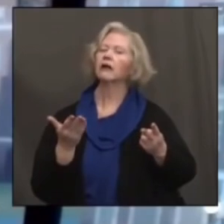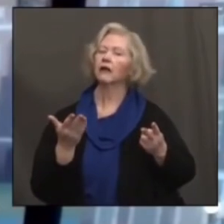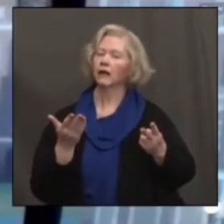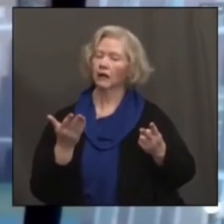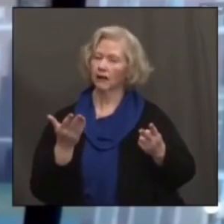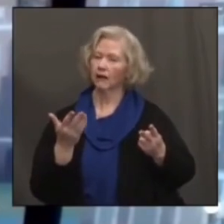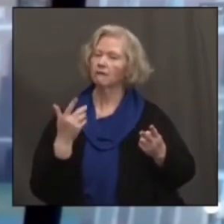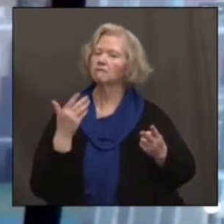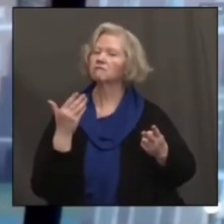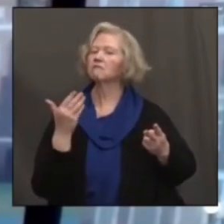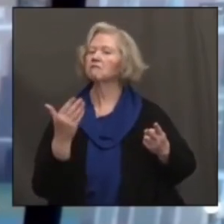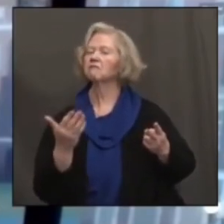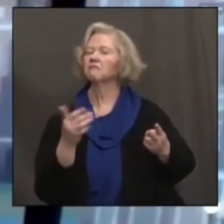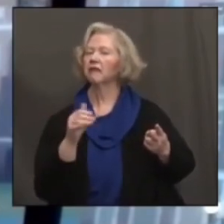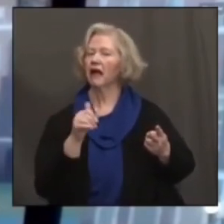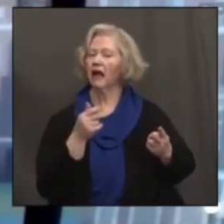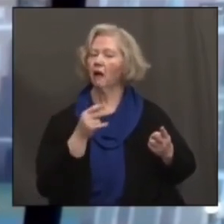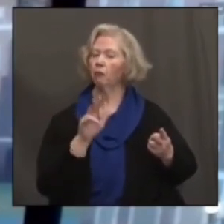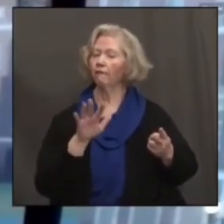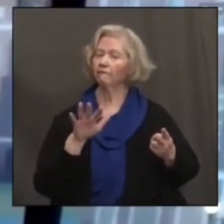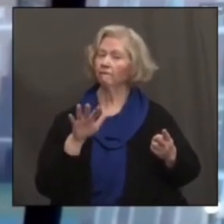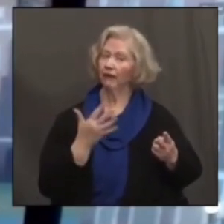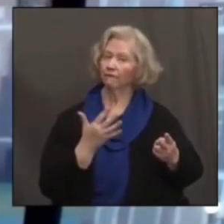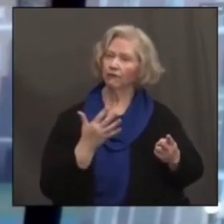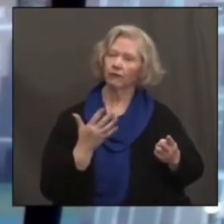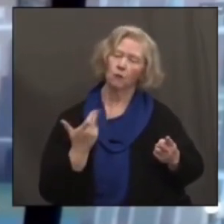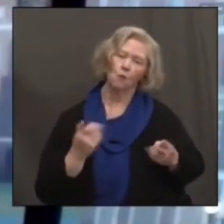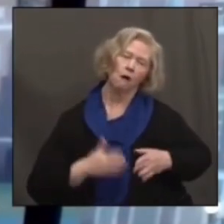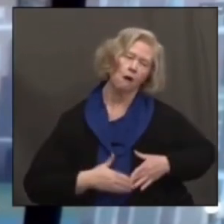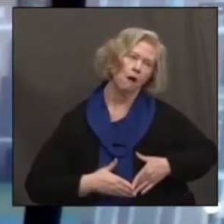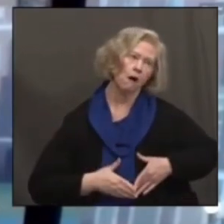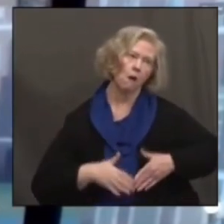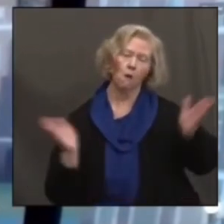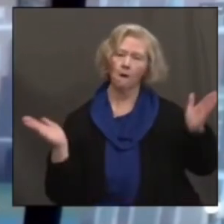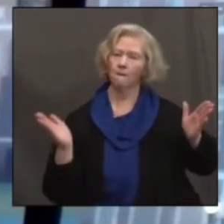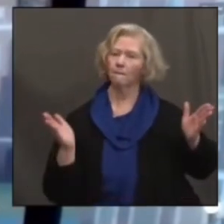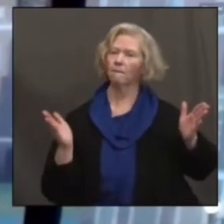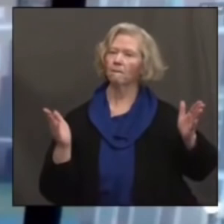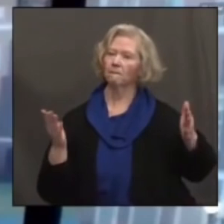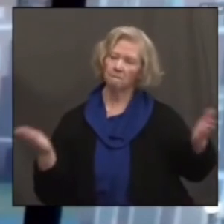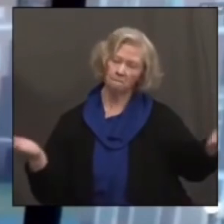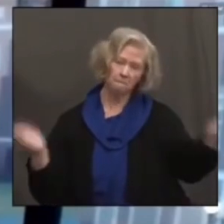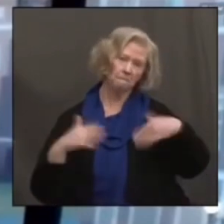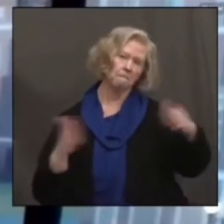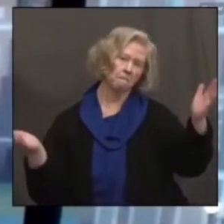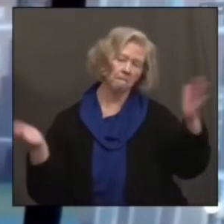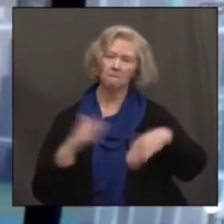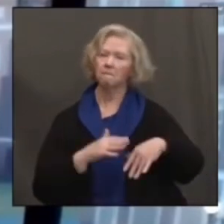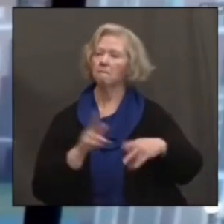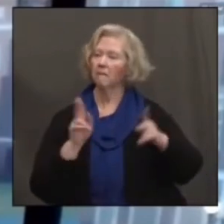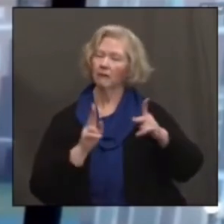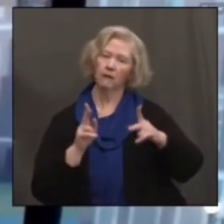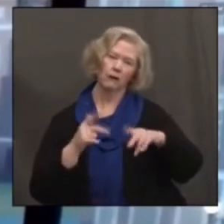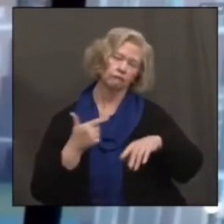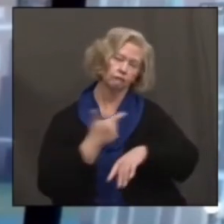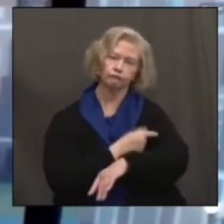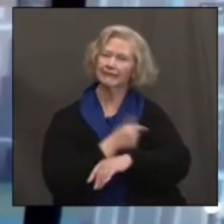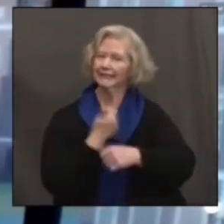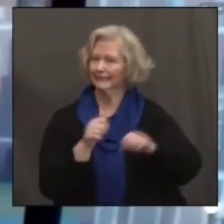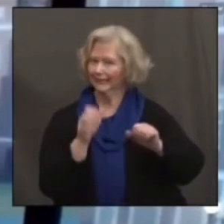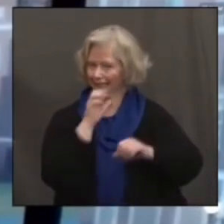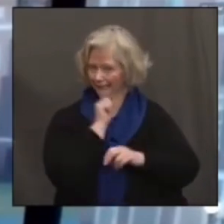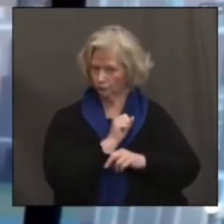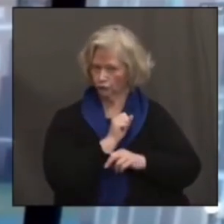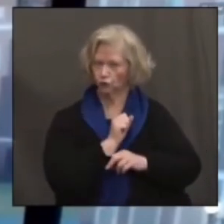that April 5th date or the date where we can vaccinate large swaths of population. And as Josh had just